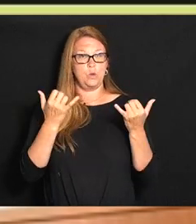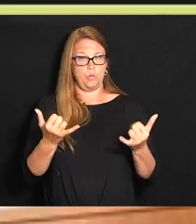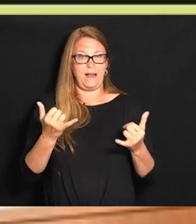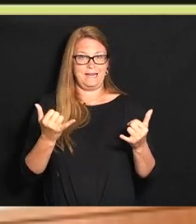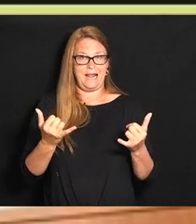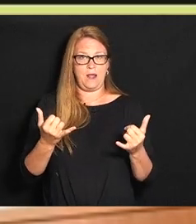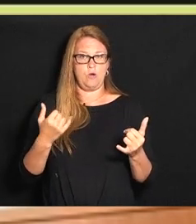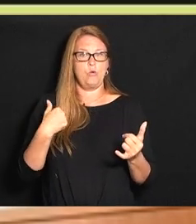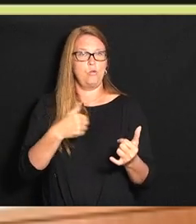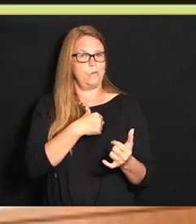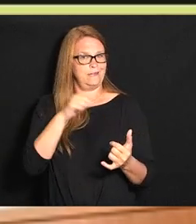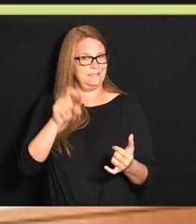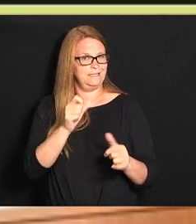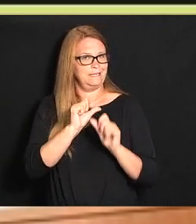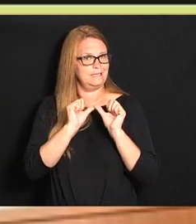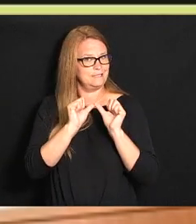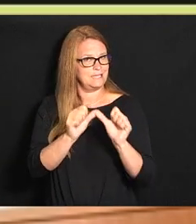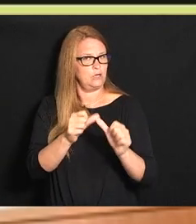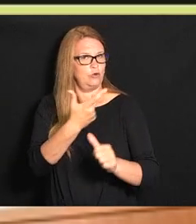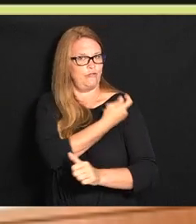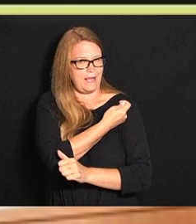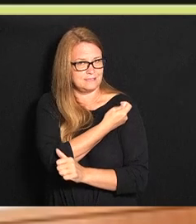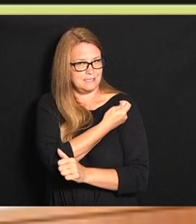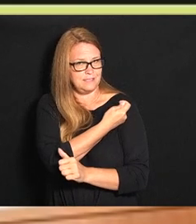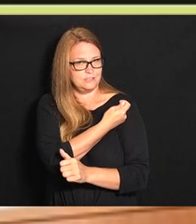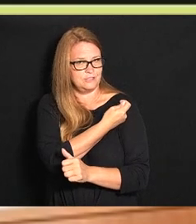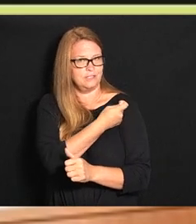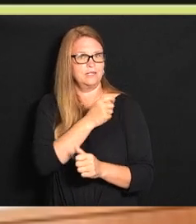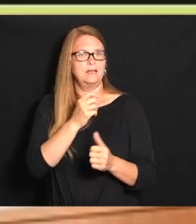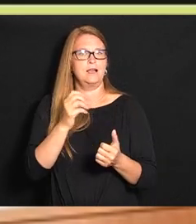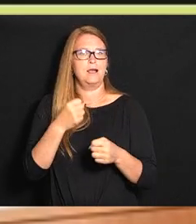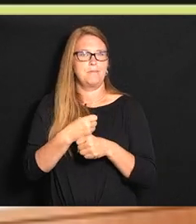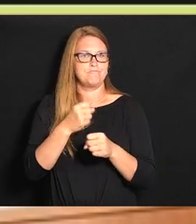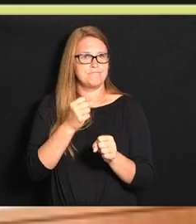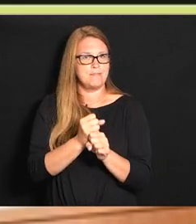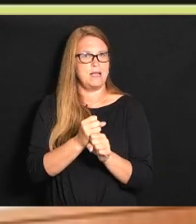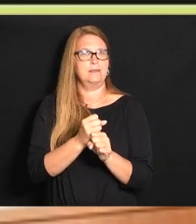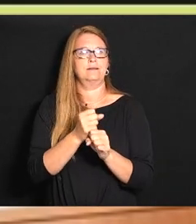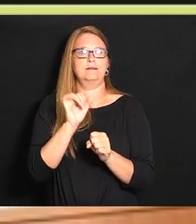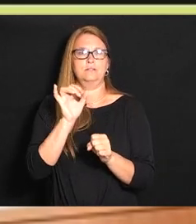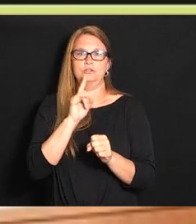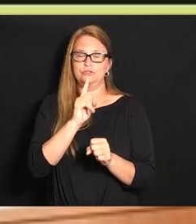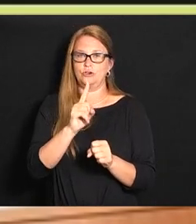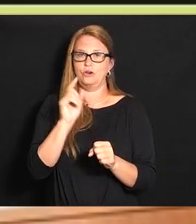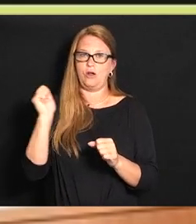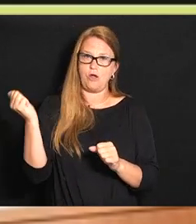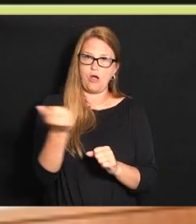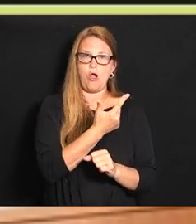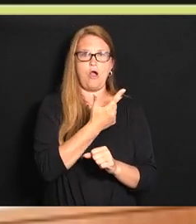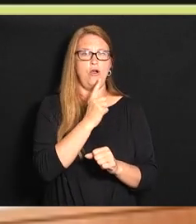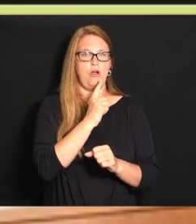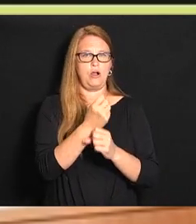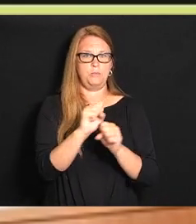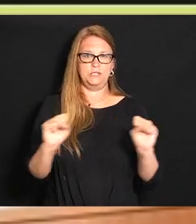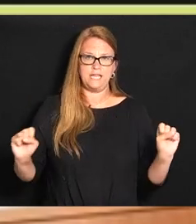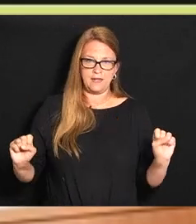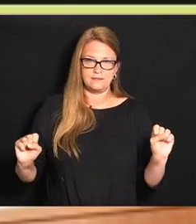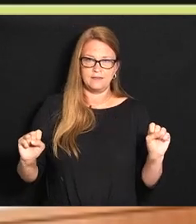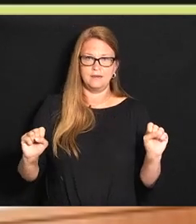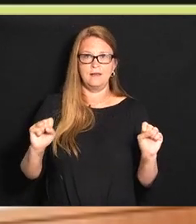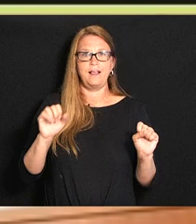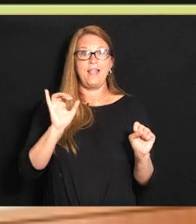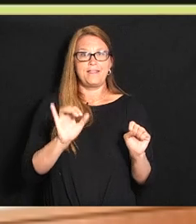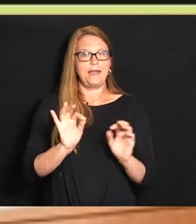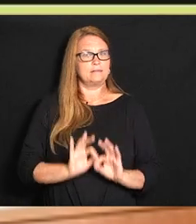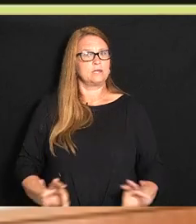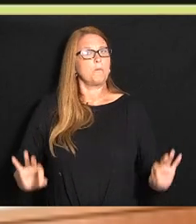defense is to continue to vaccinate creating that that immunity within our systems is the most important tool that